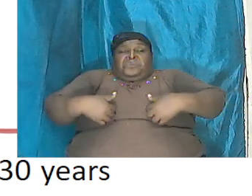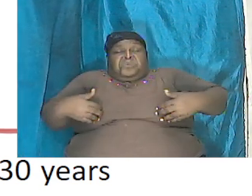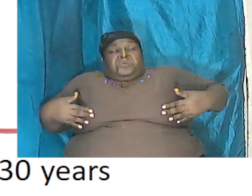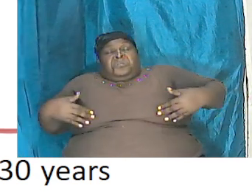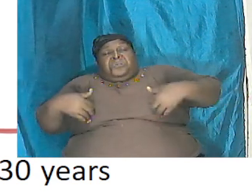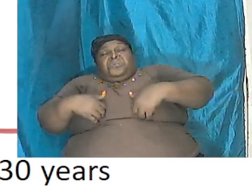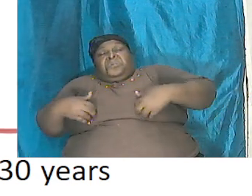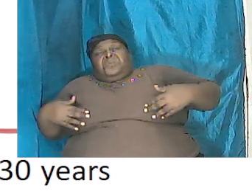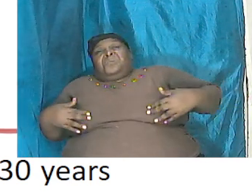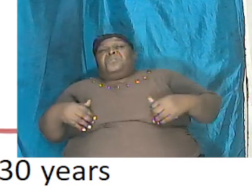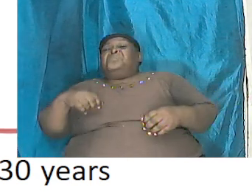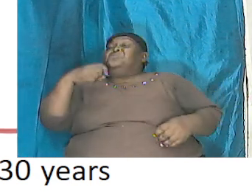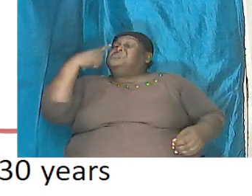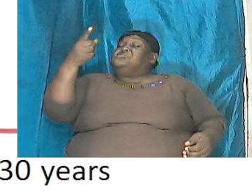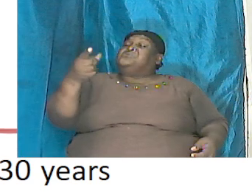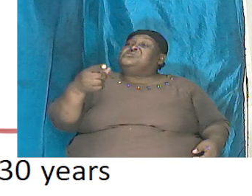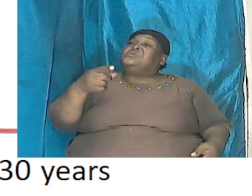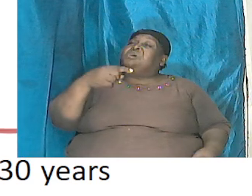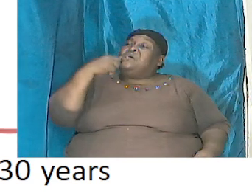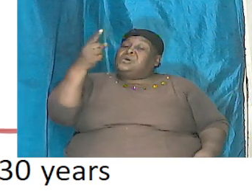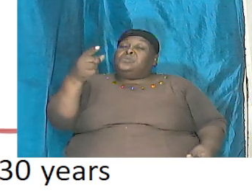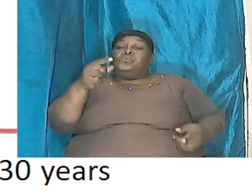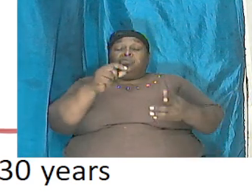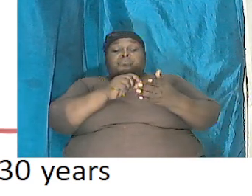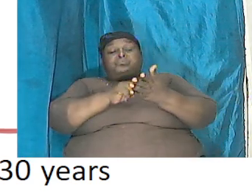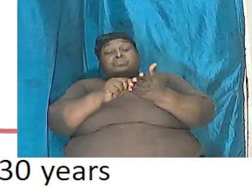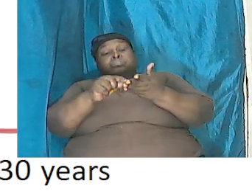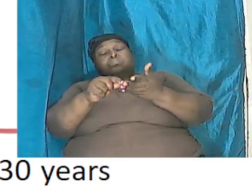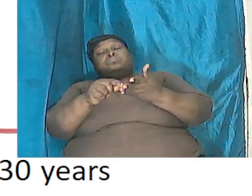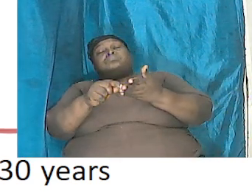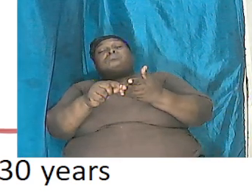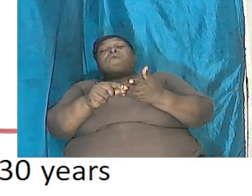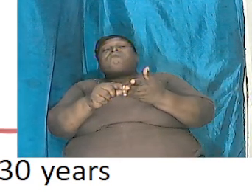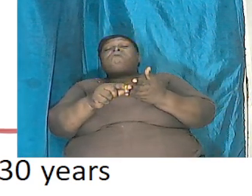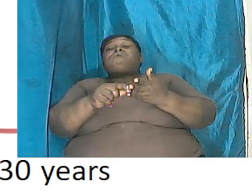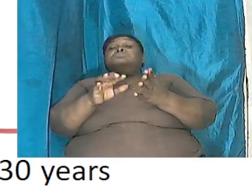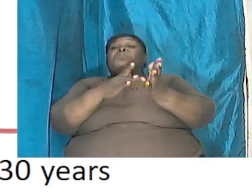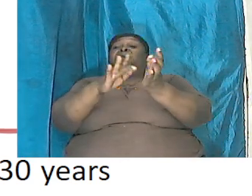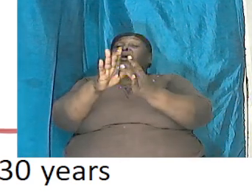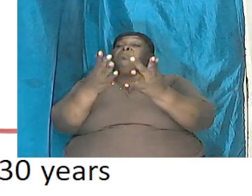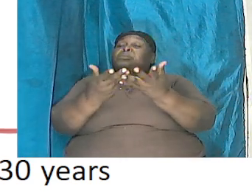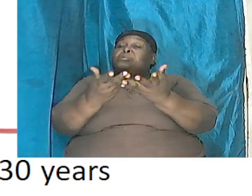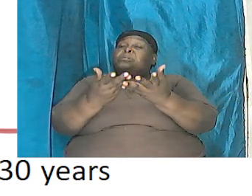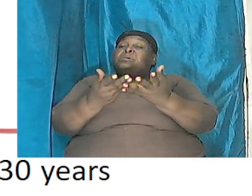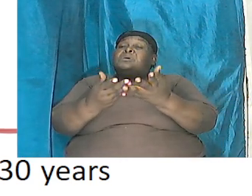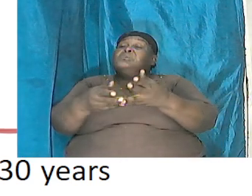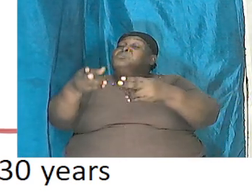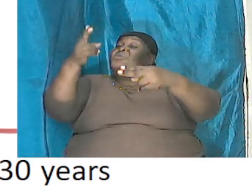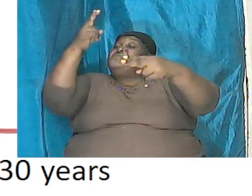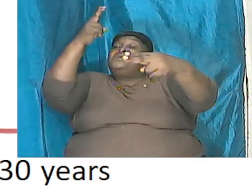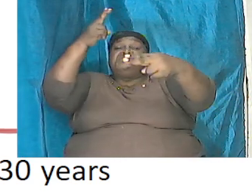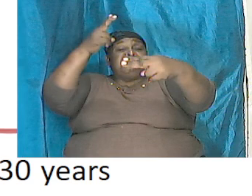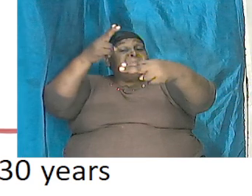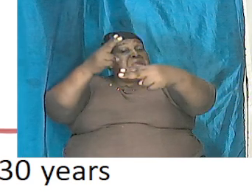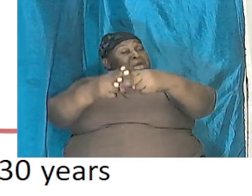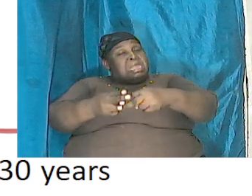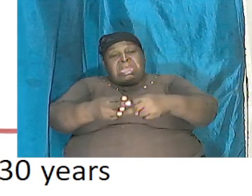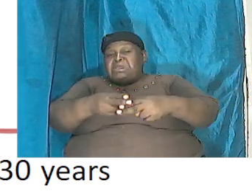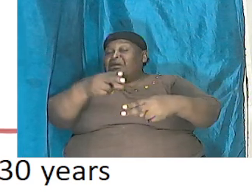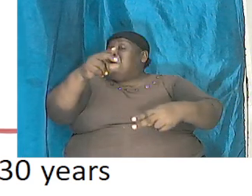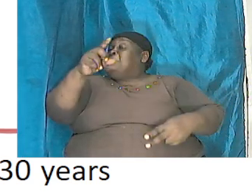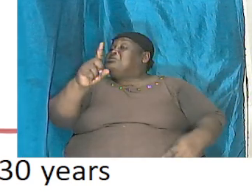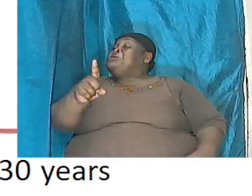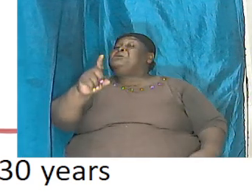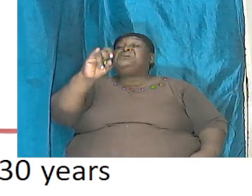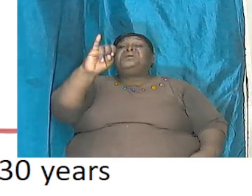recorded in the Bible but the name dinosaur was not